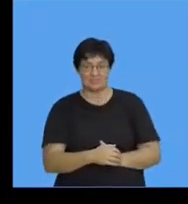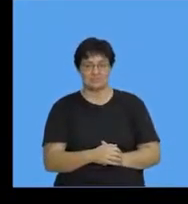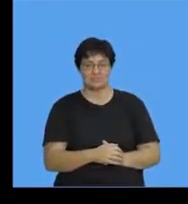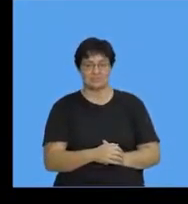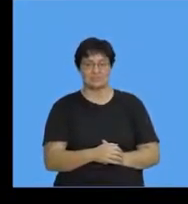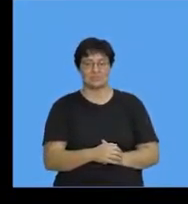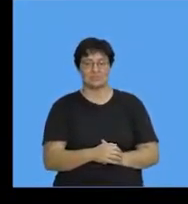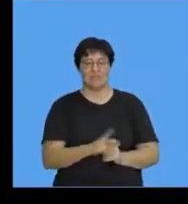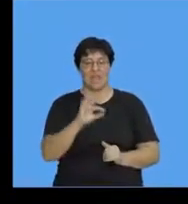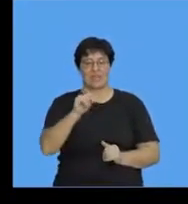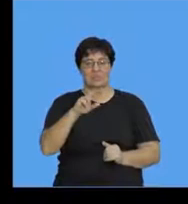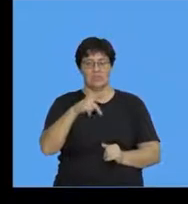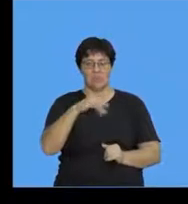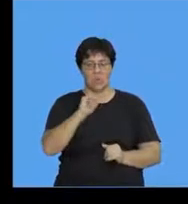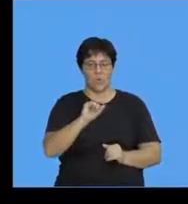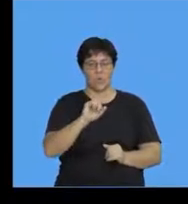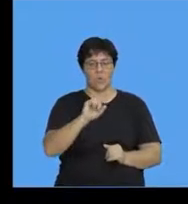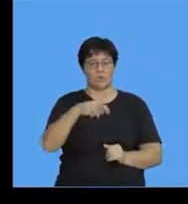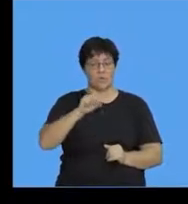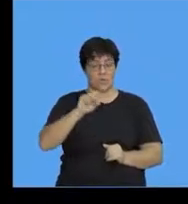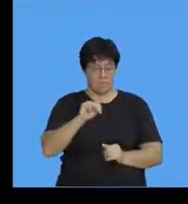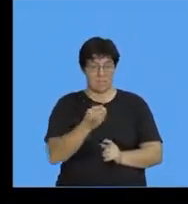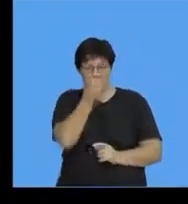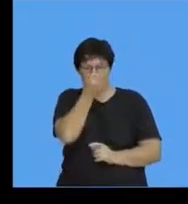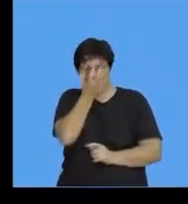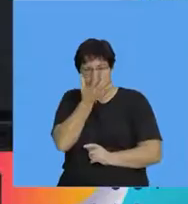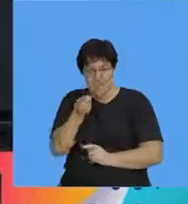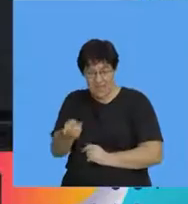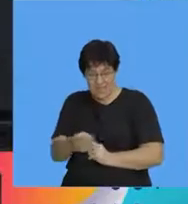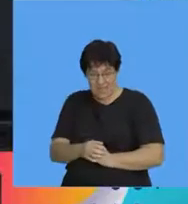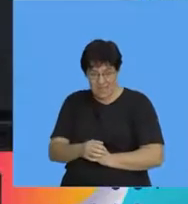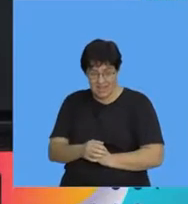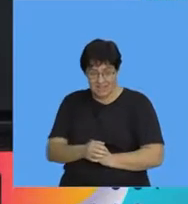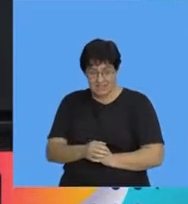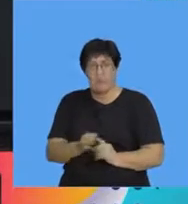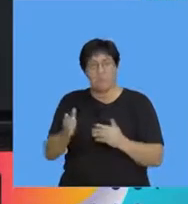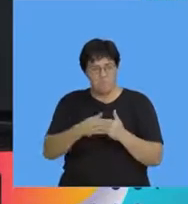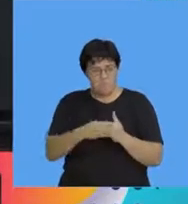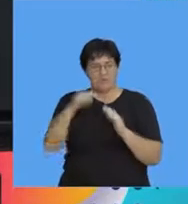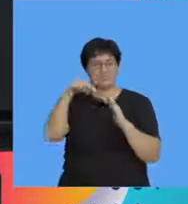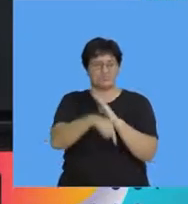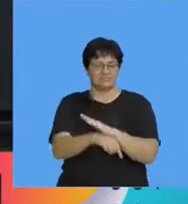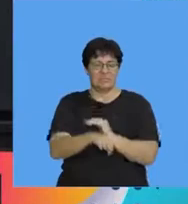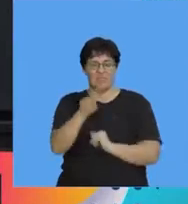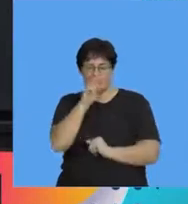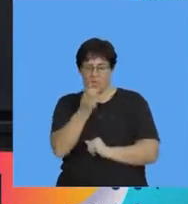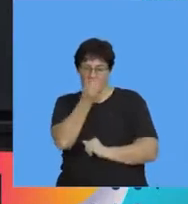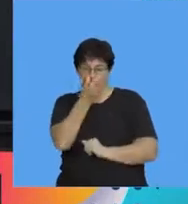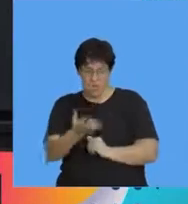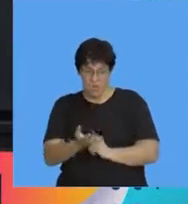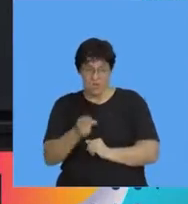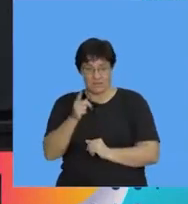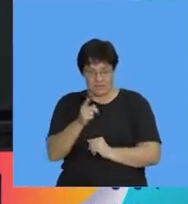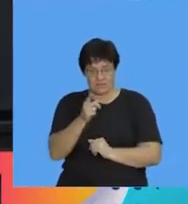guys then my angiosperms those are my flowers and we're going to look at that in a bit more detail when we look at the flower